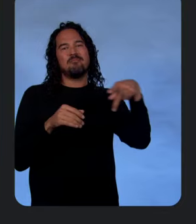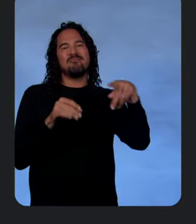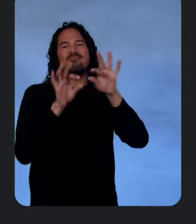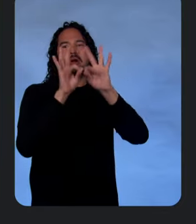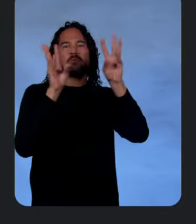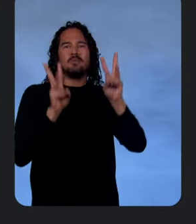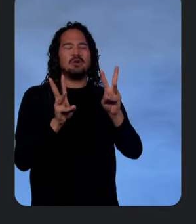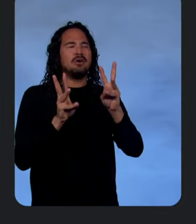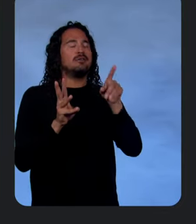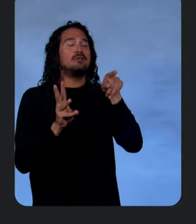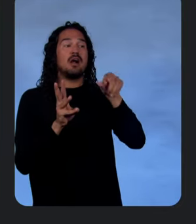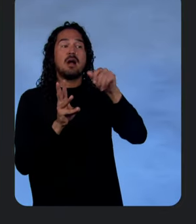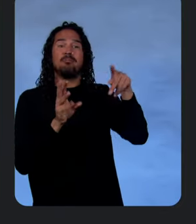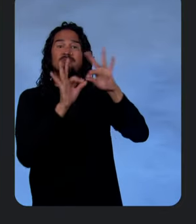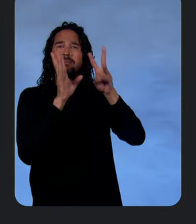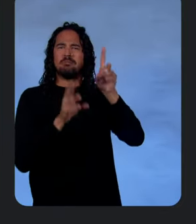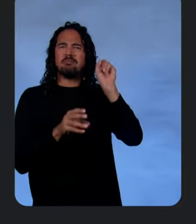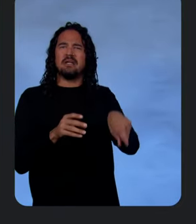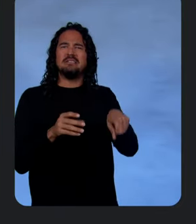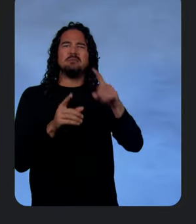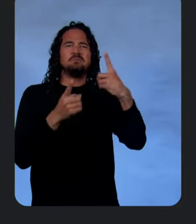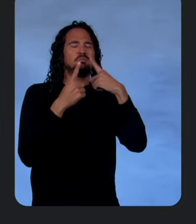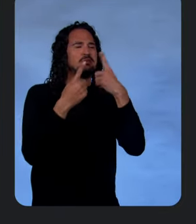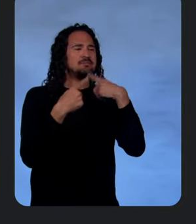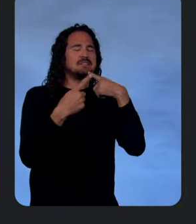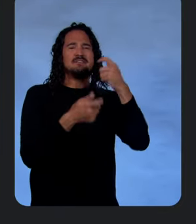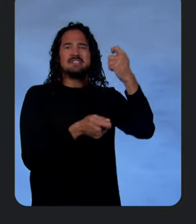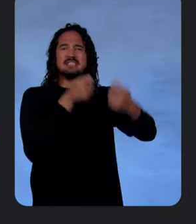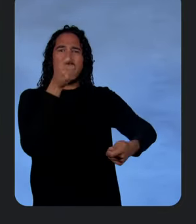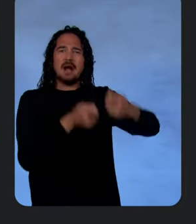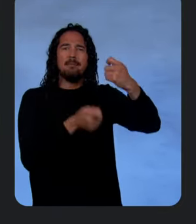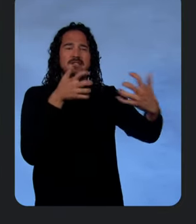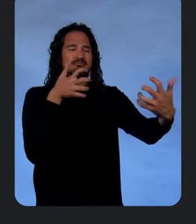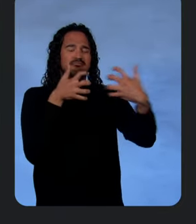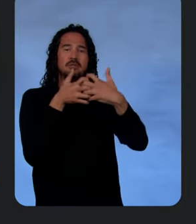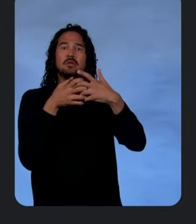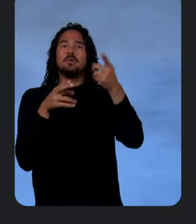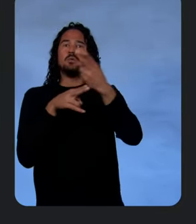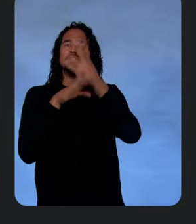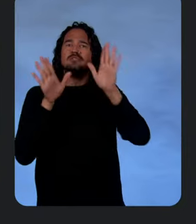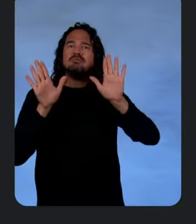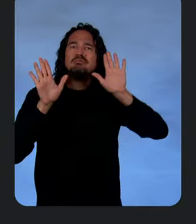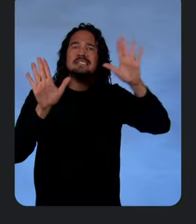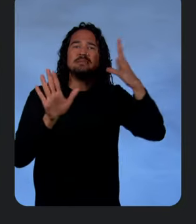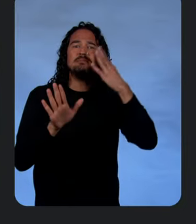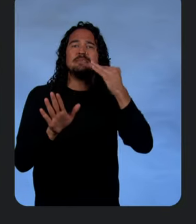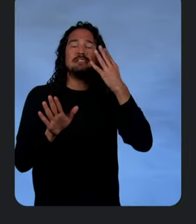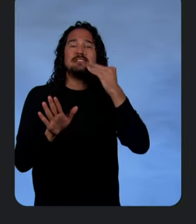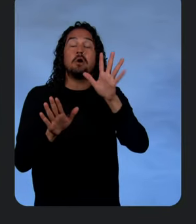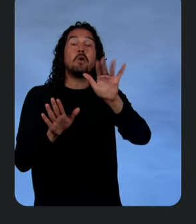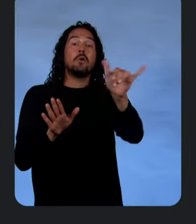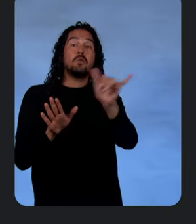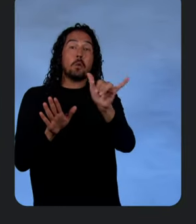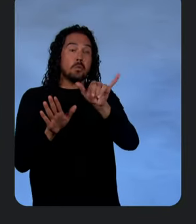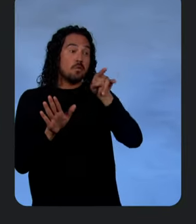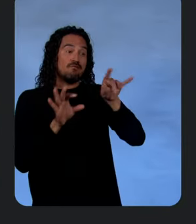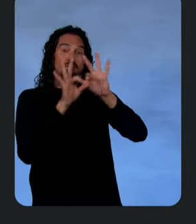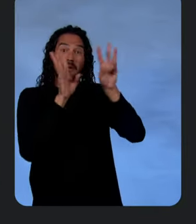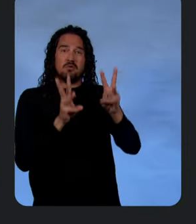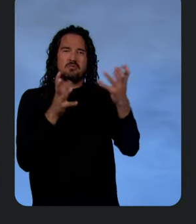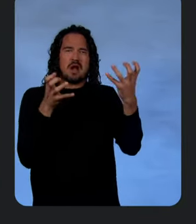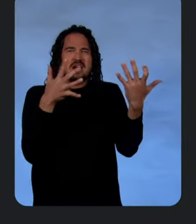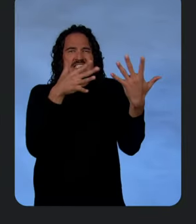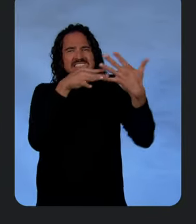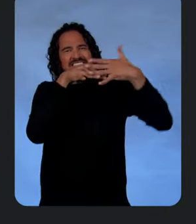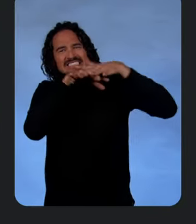that's highly responsive and dynamic to give our users a great experience. We also want it to be highly integrated with our